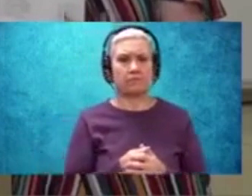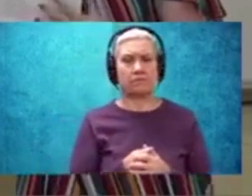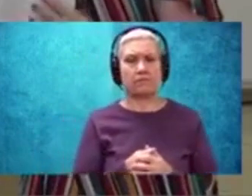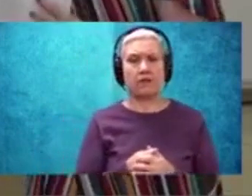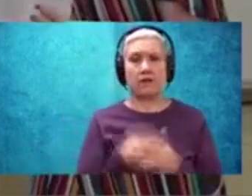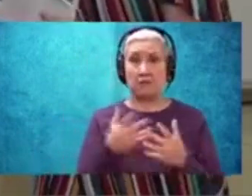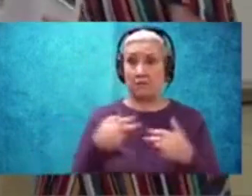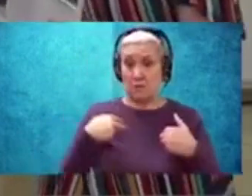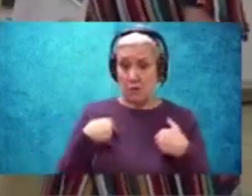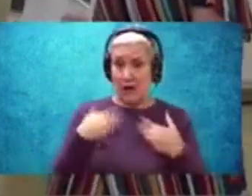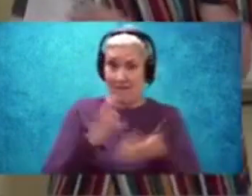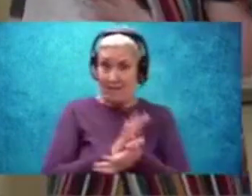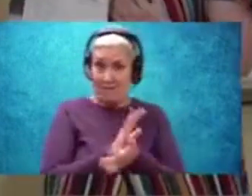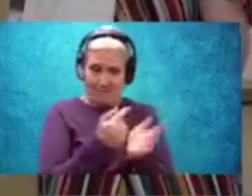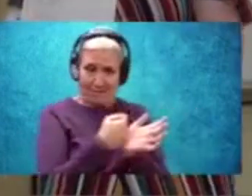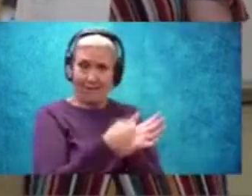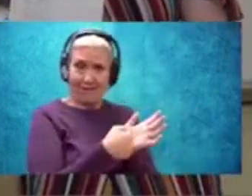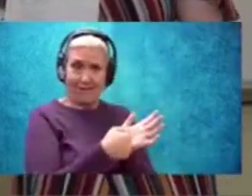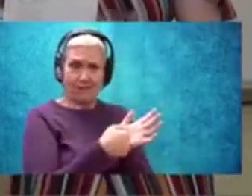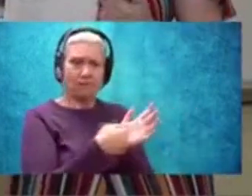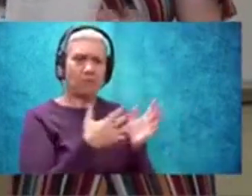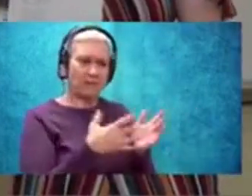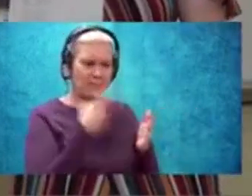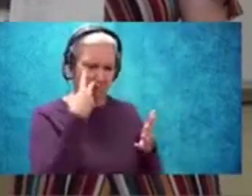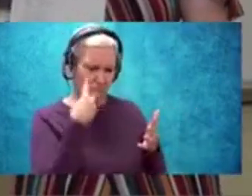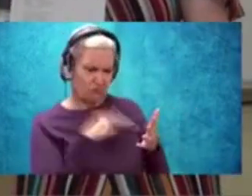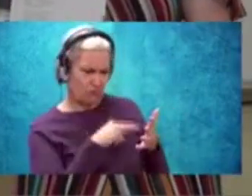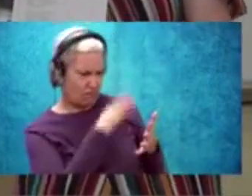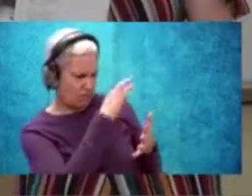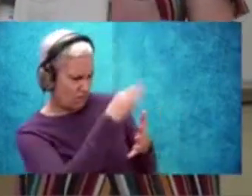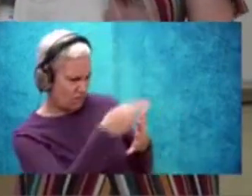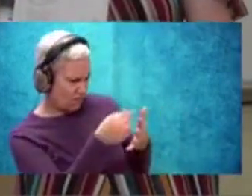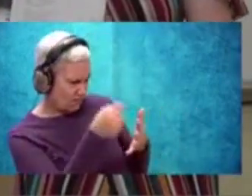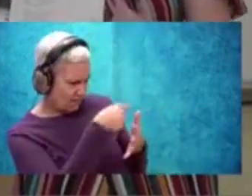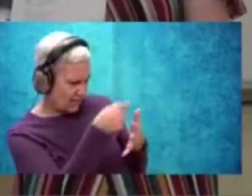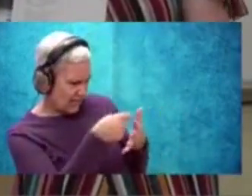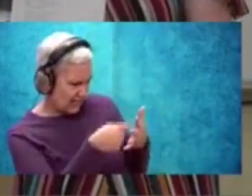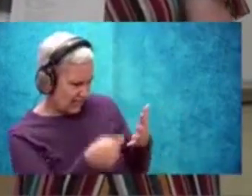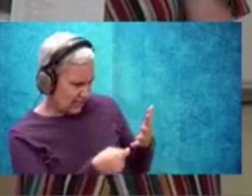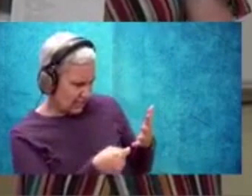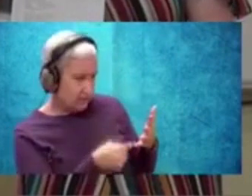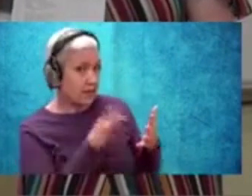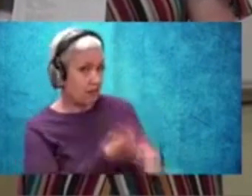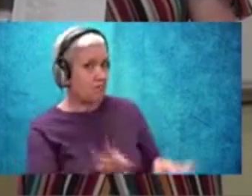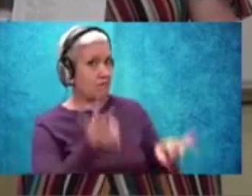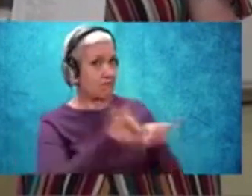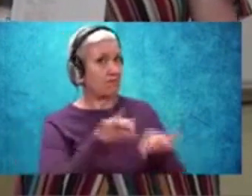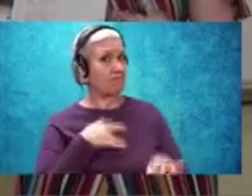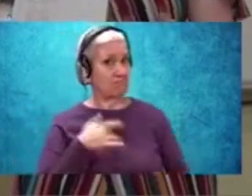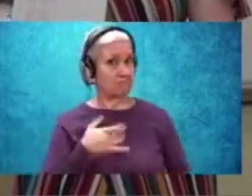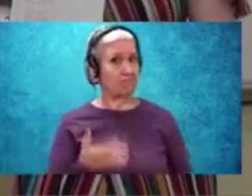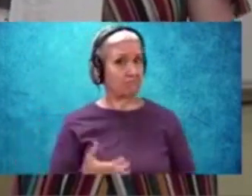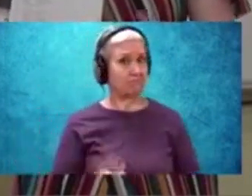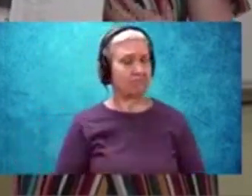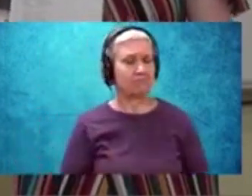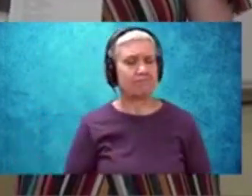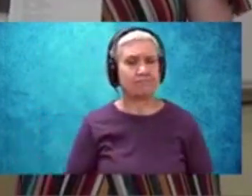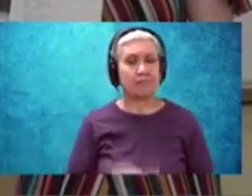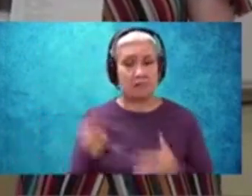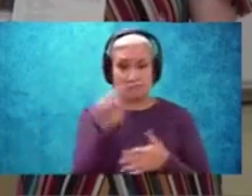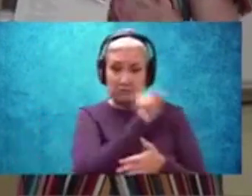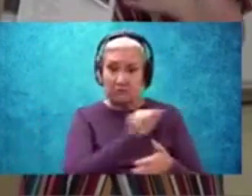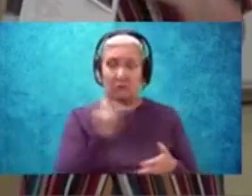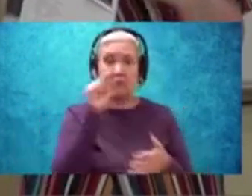go, be looking for some details that you feel like are really important. Okay? Maybe circle them,